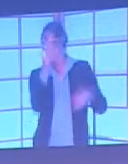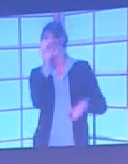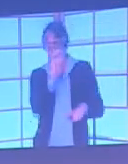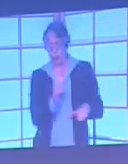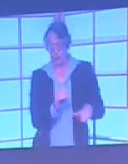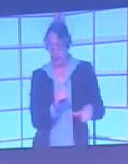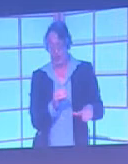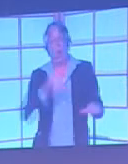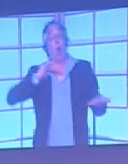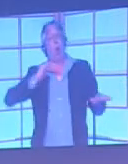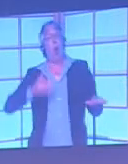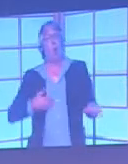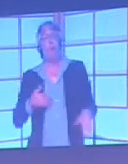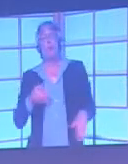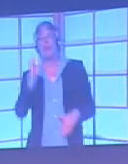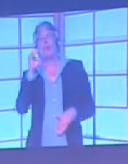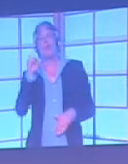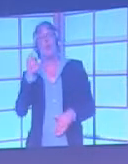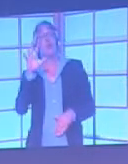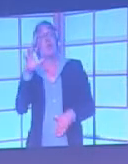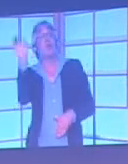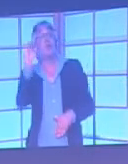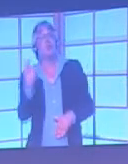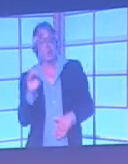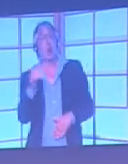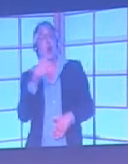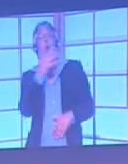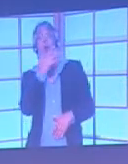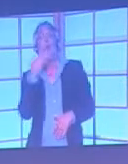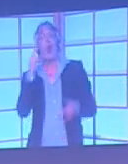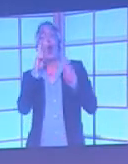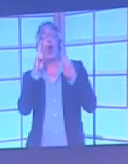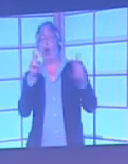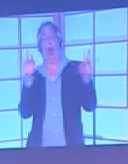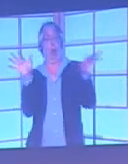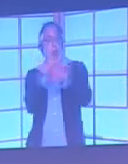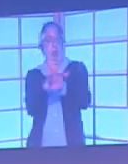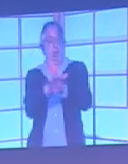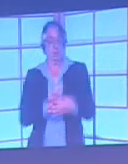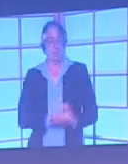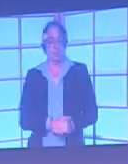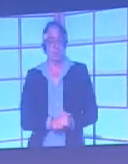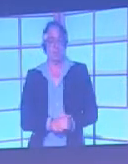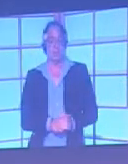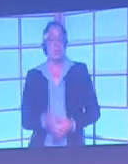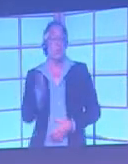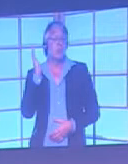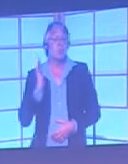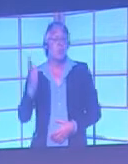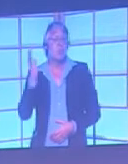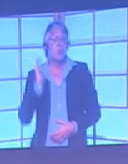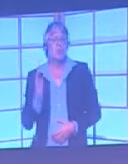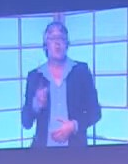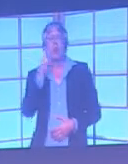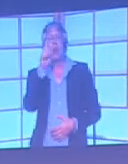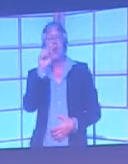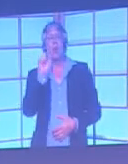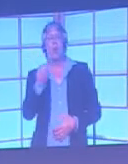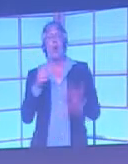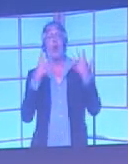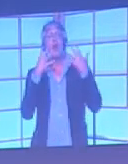UEFA's 2012, there was a cumulative TV audience of 1.9 billion,